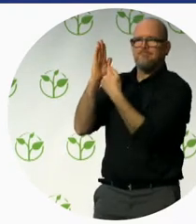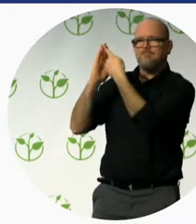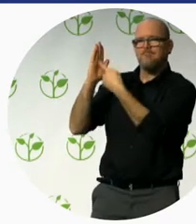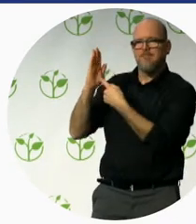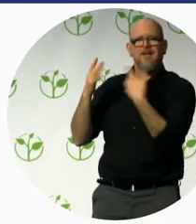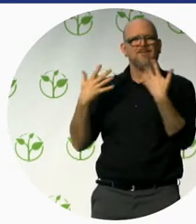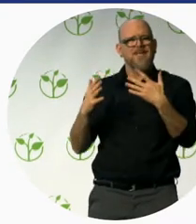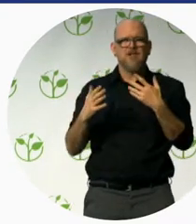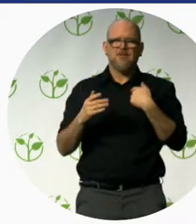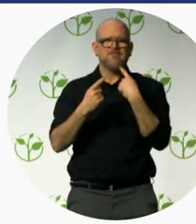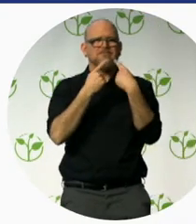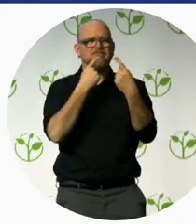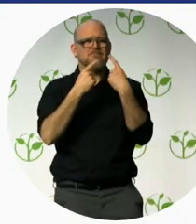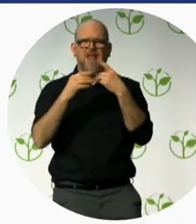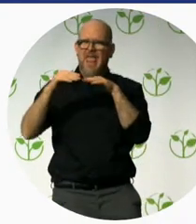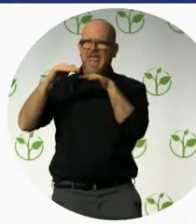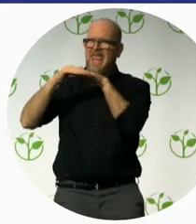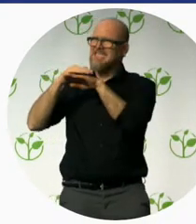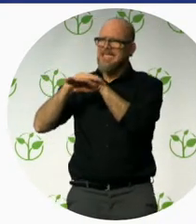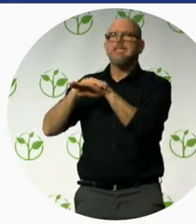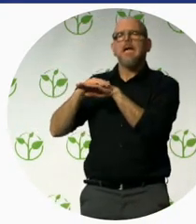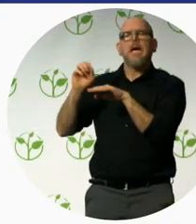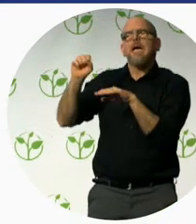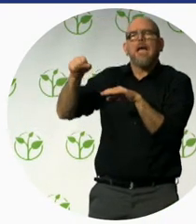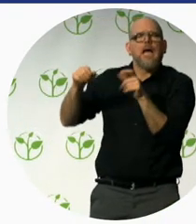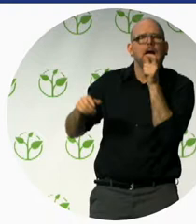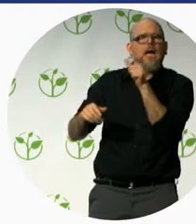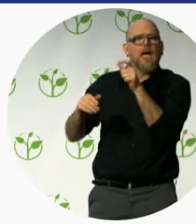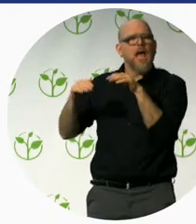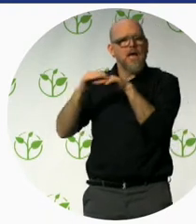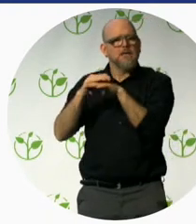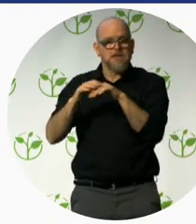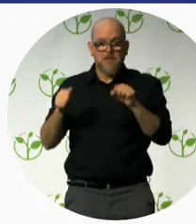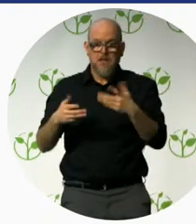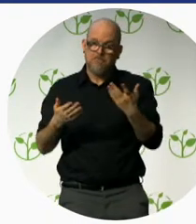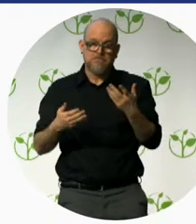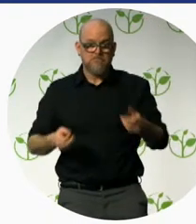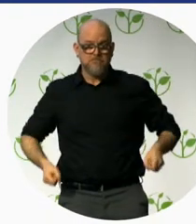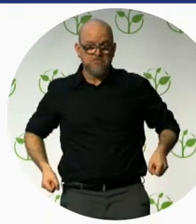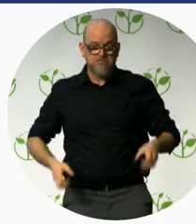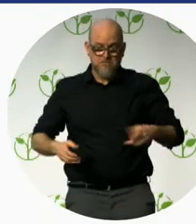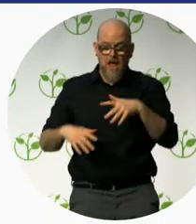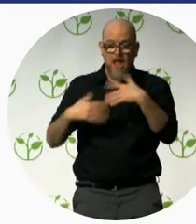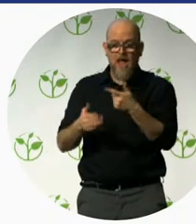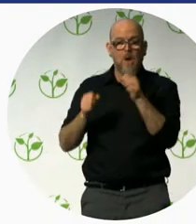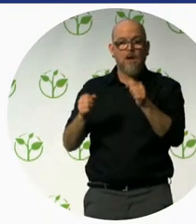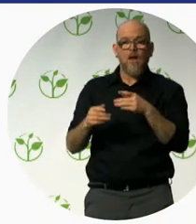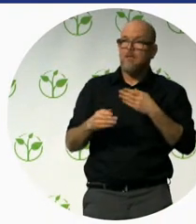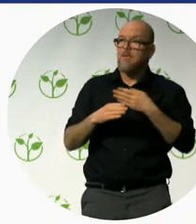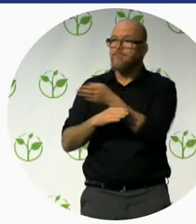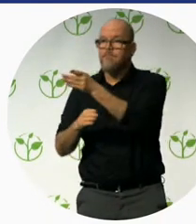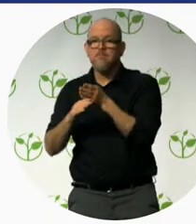people who use a wheelchair to move. But when we talk about tourism,